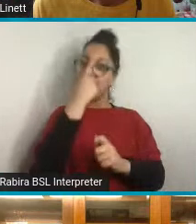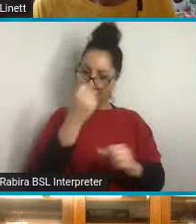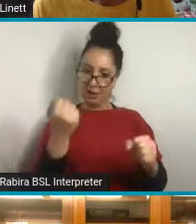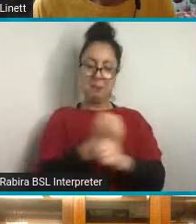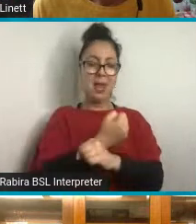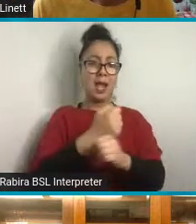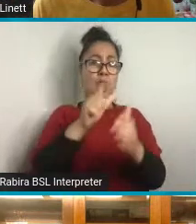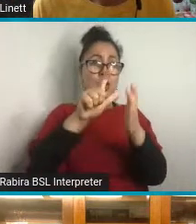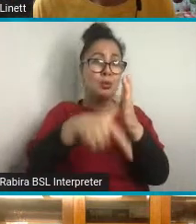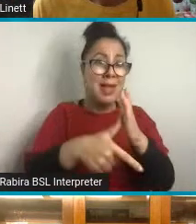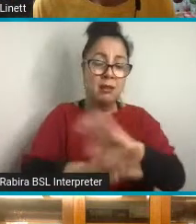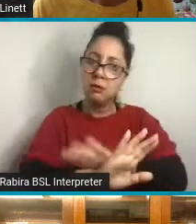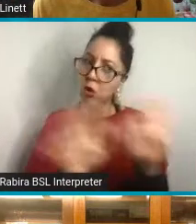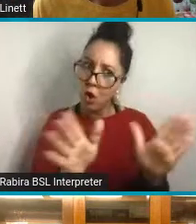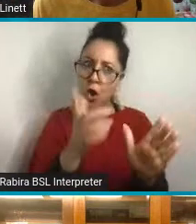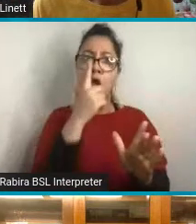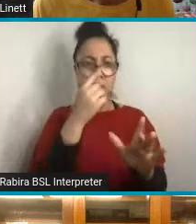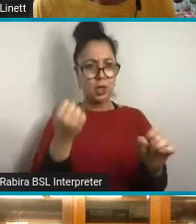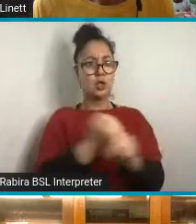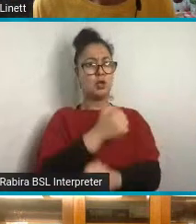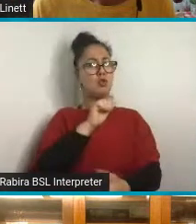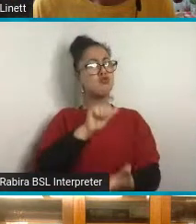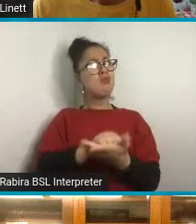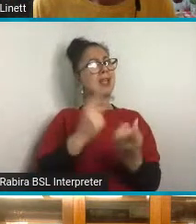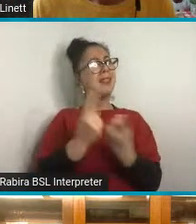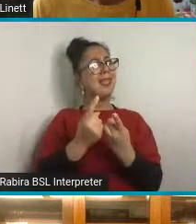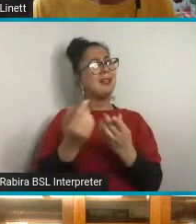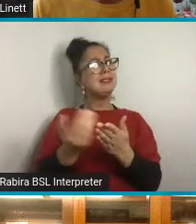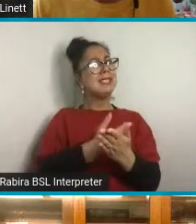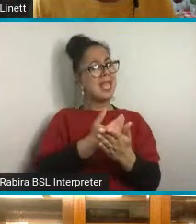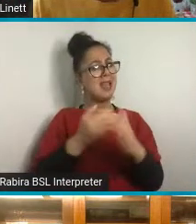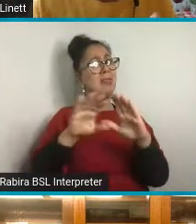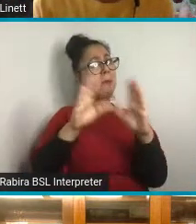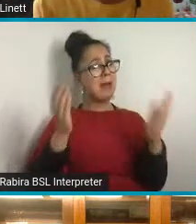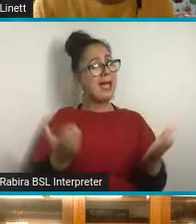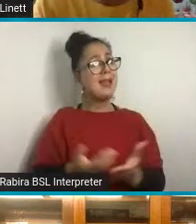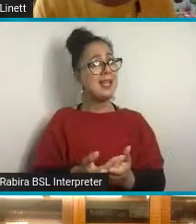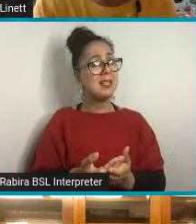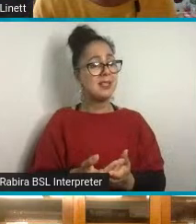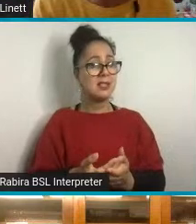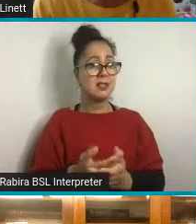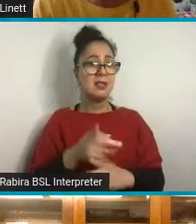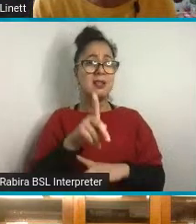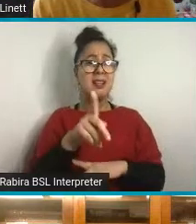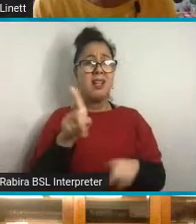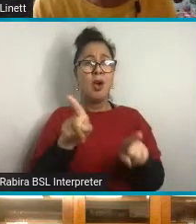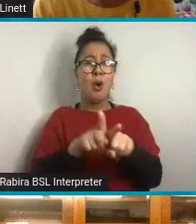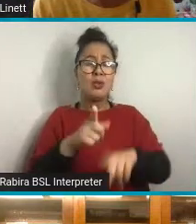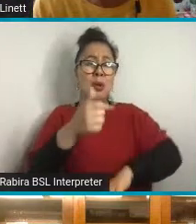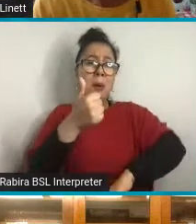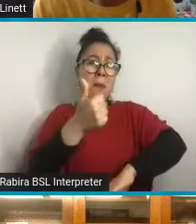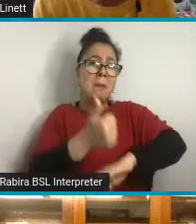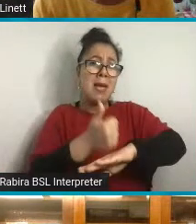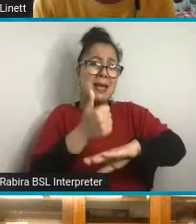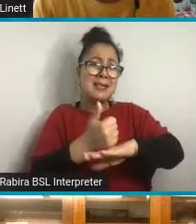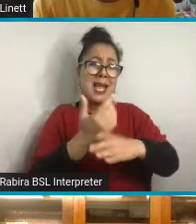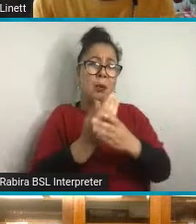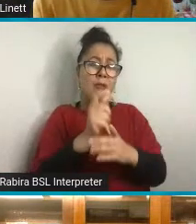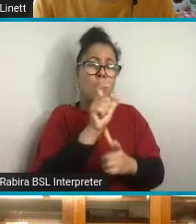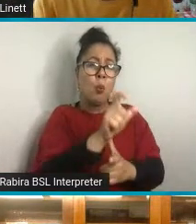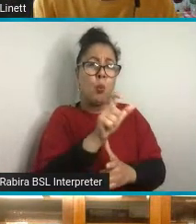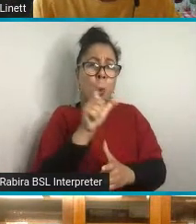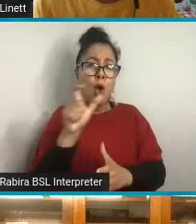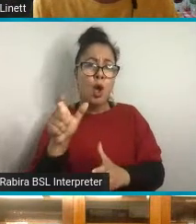late to do the right things for the planet. And they've kept it very basic as well with the words. So